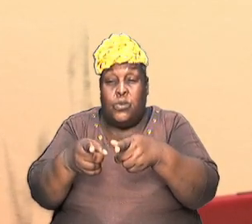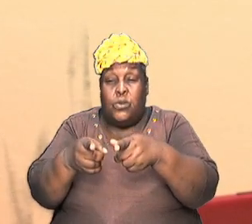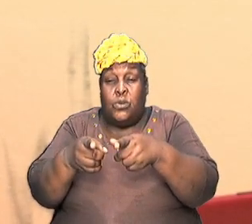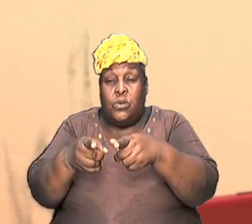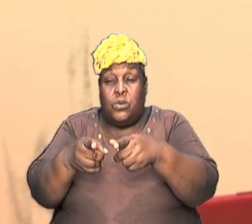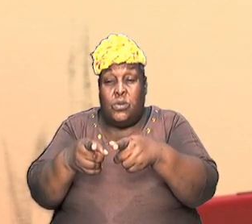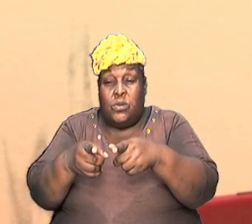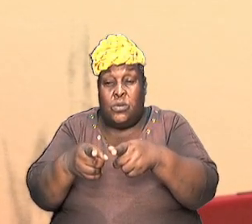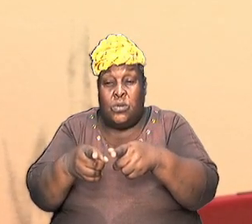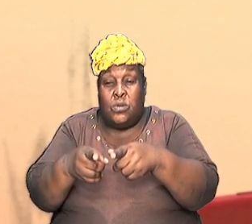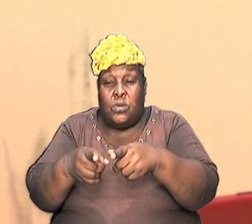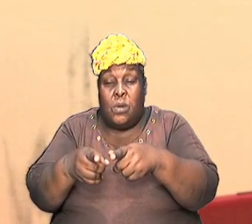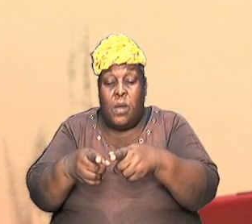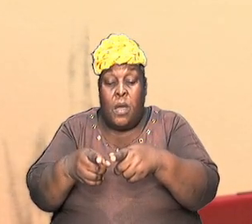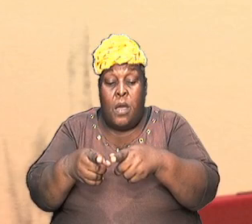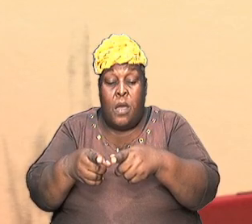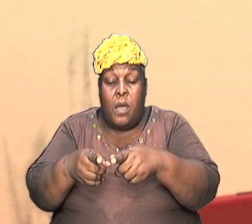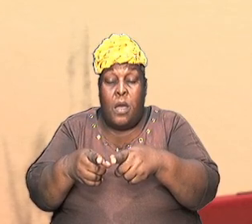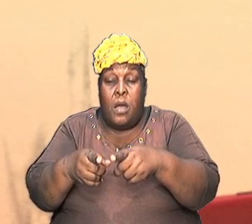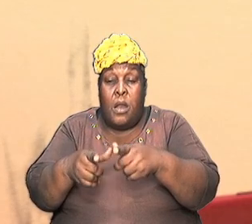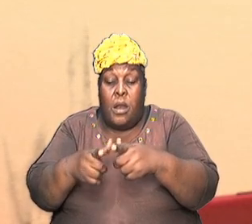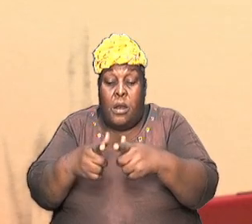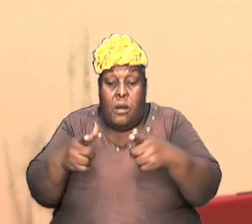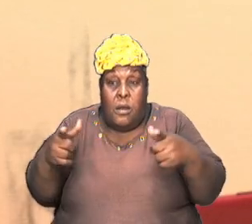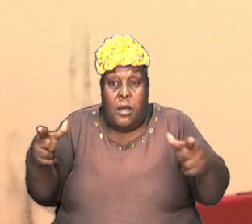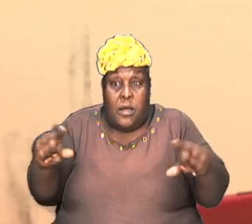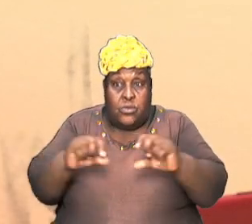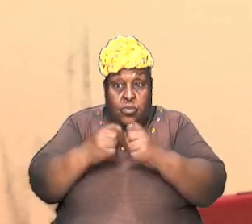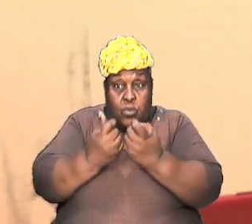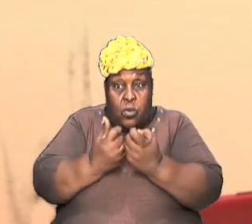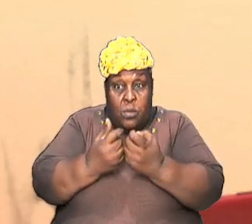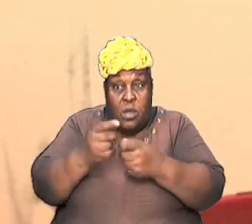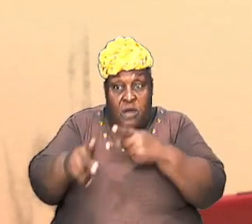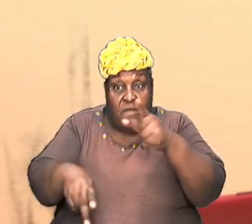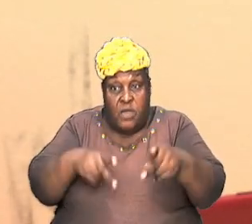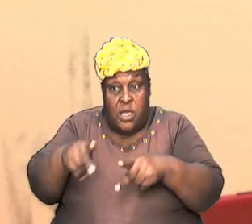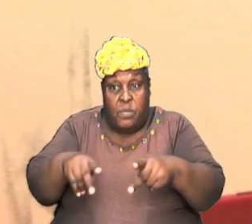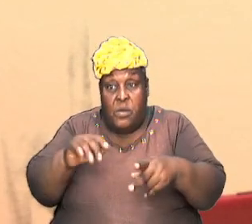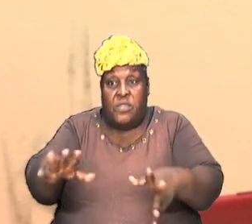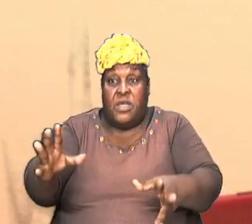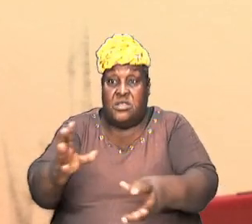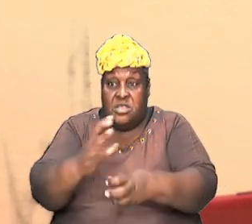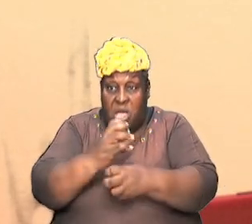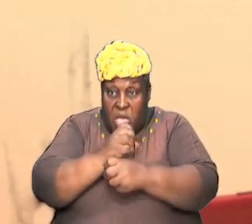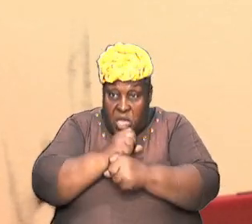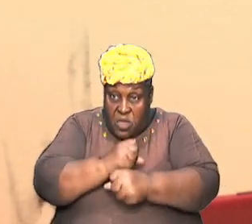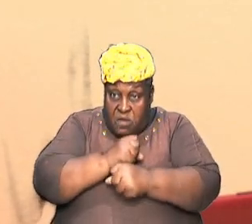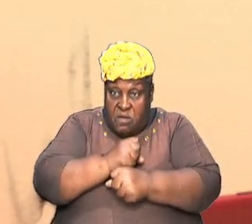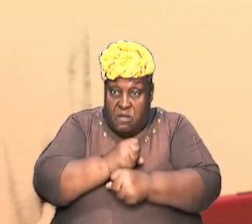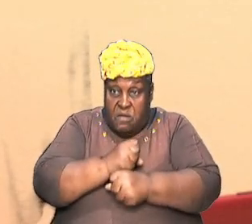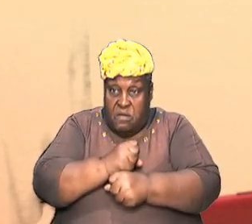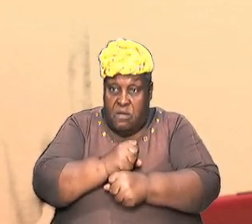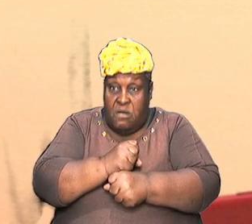these large groups of people that came and plundered his place